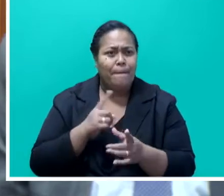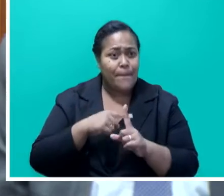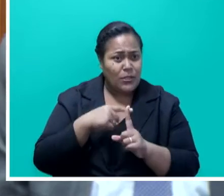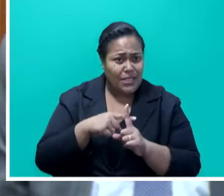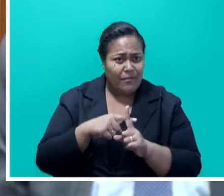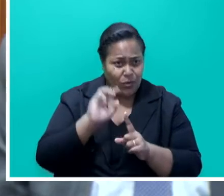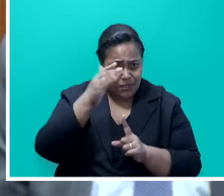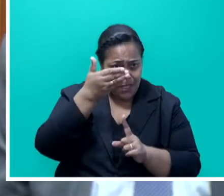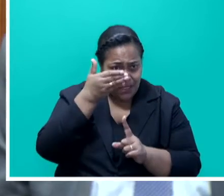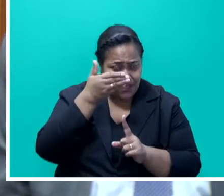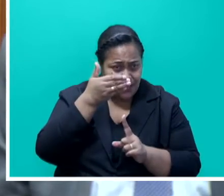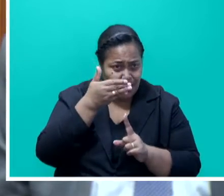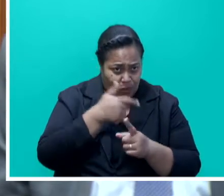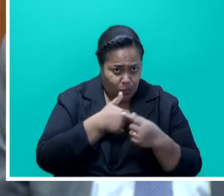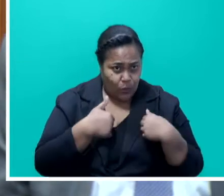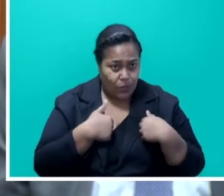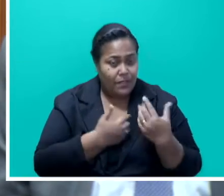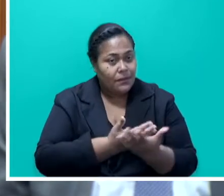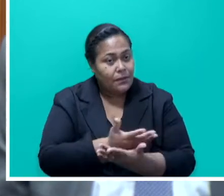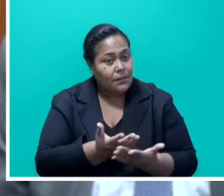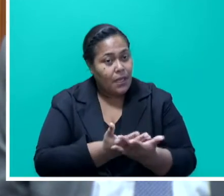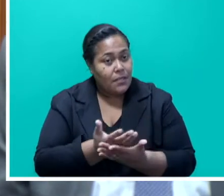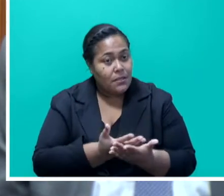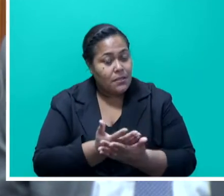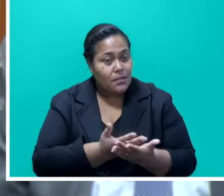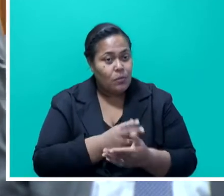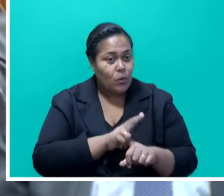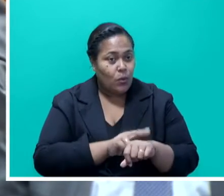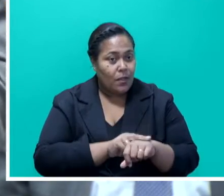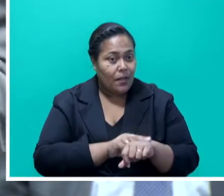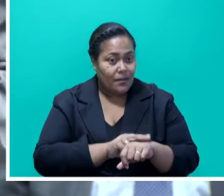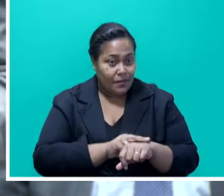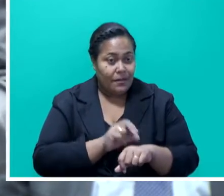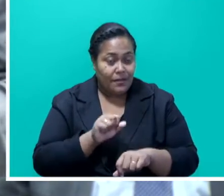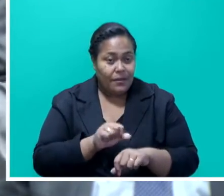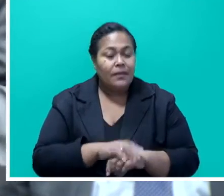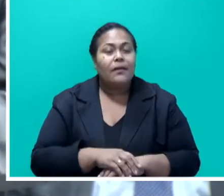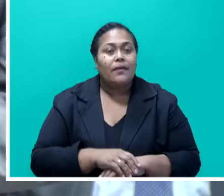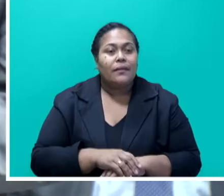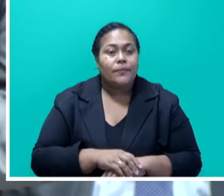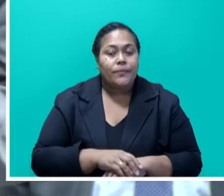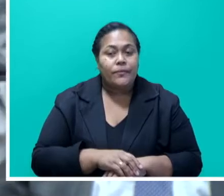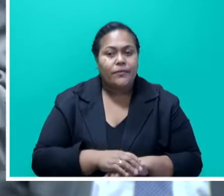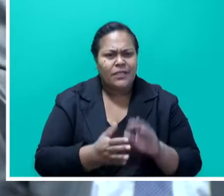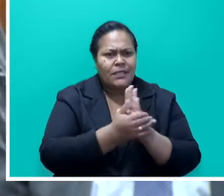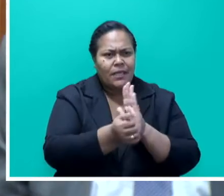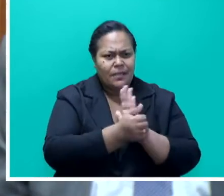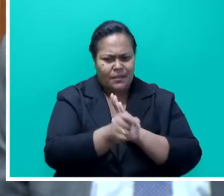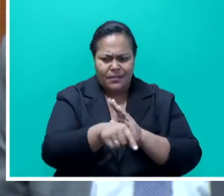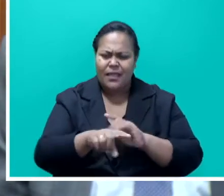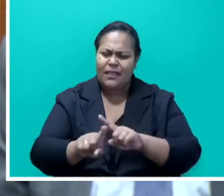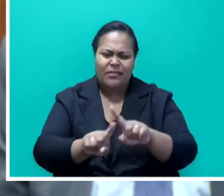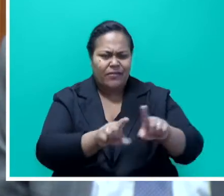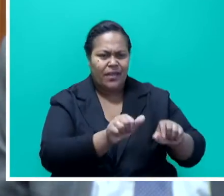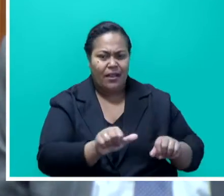discussed. This is discussed between the physicians, the doctors, the specialists from the certain areas, including